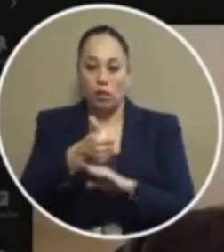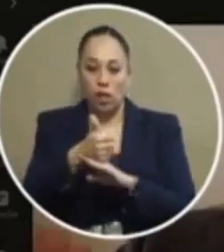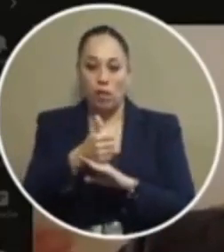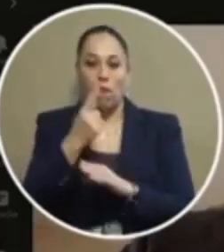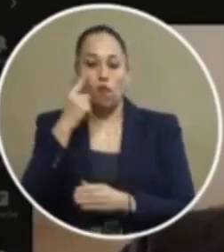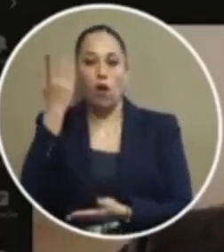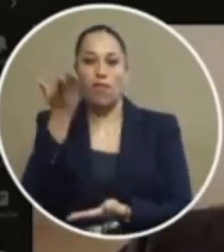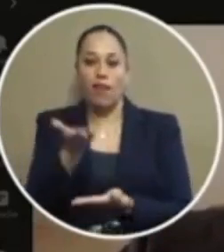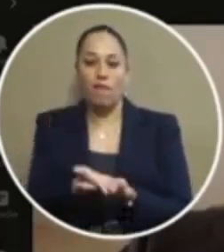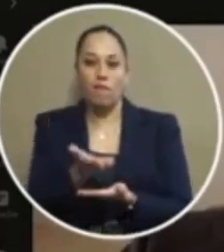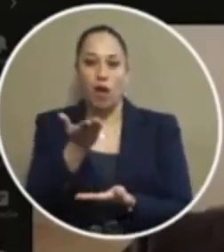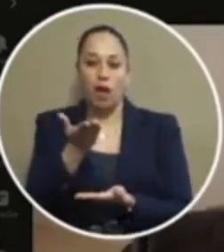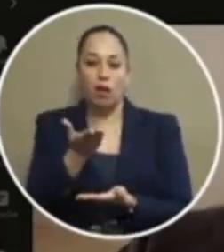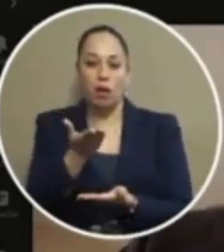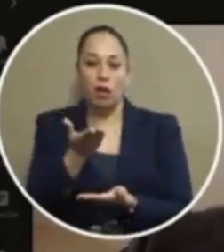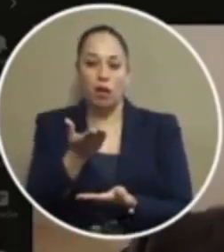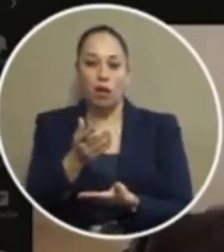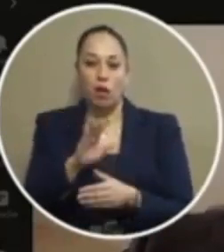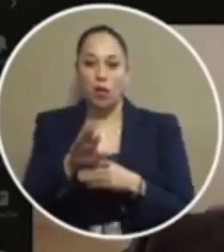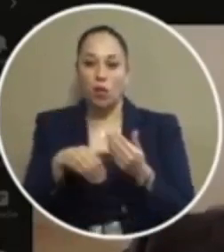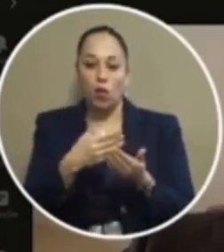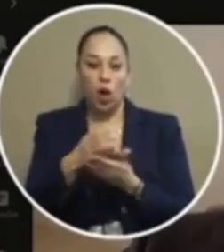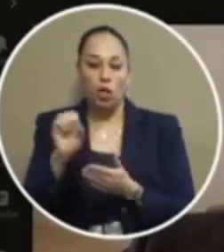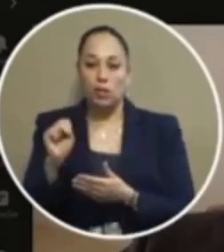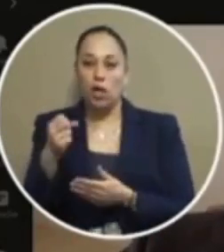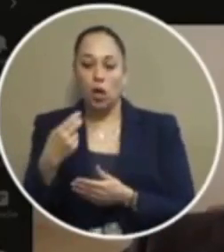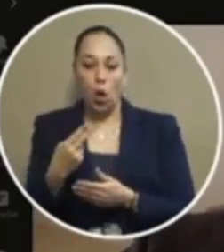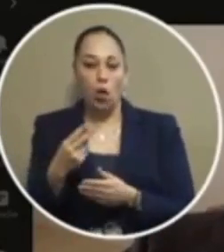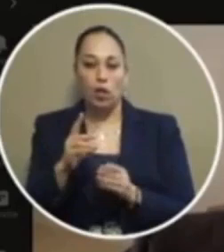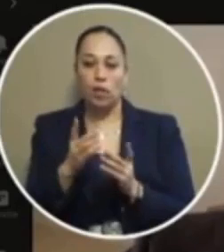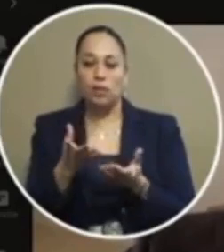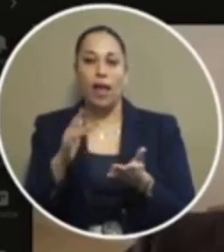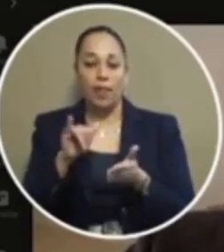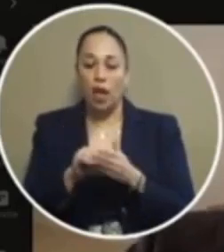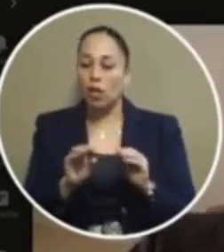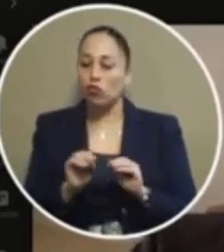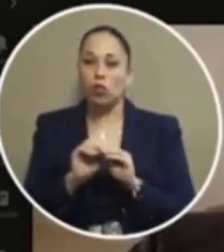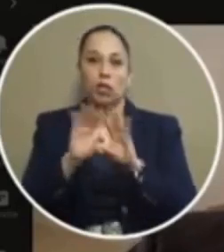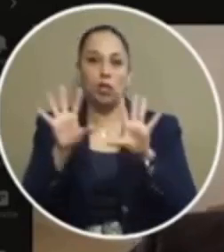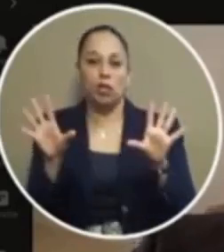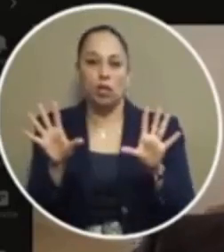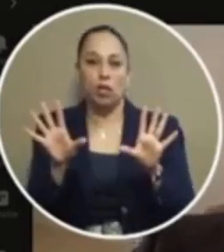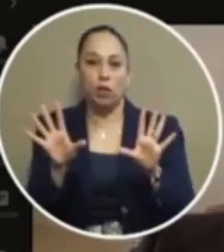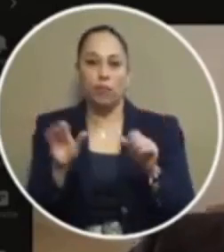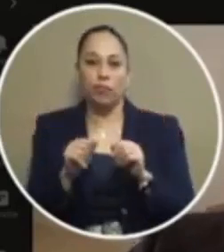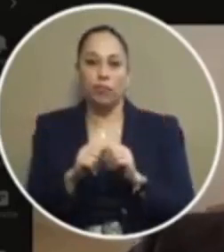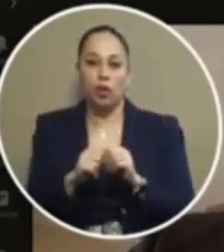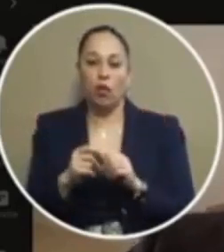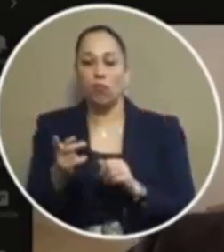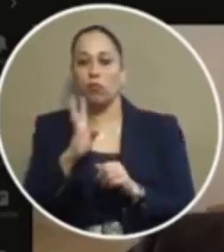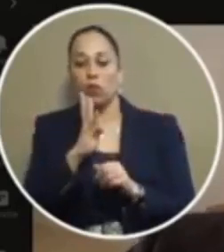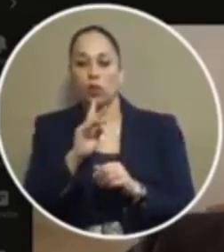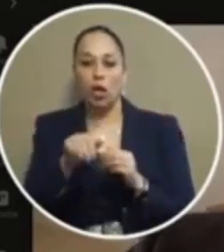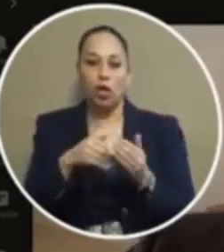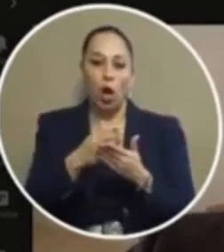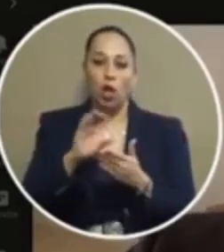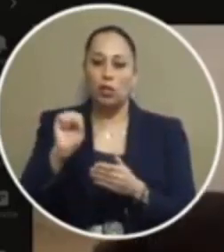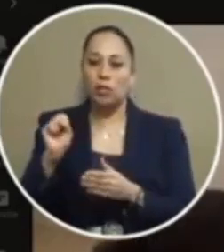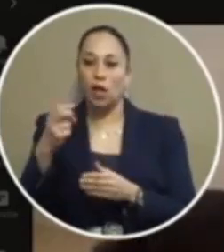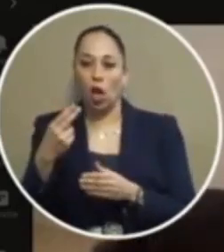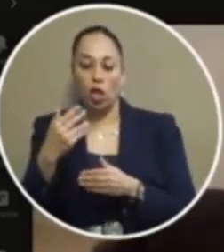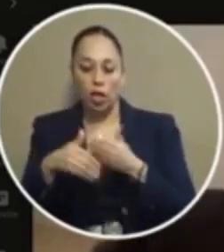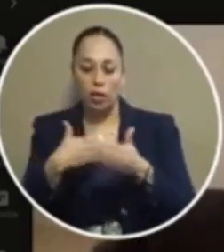the fact that we did speak to all the stakeholders as council directed that was very clear for us to speak to all the stakeholders in the process